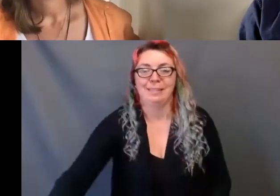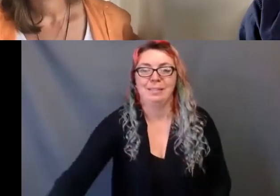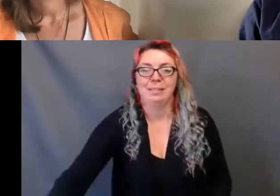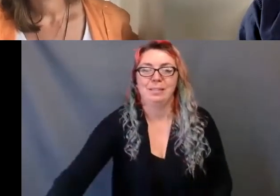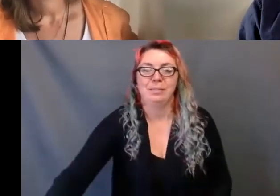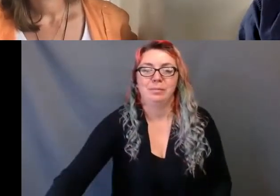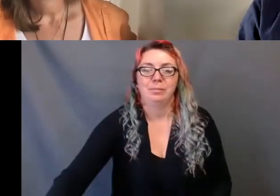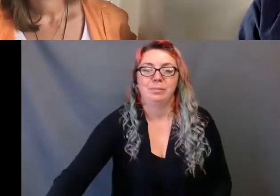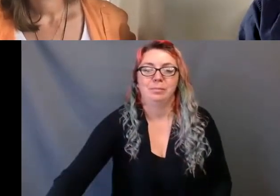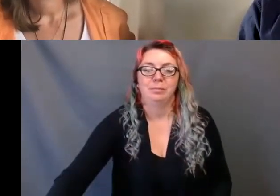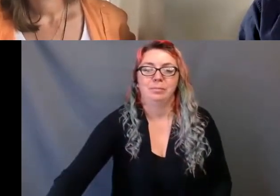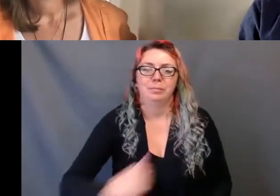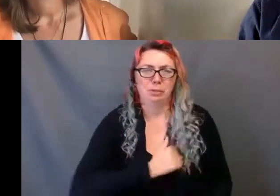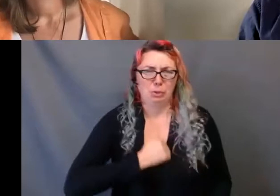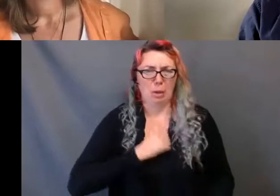I'm sorry, just give me a sec.